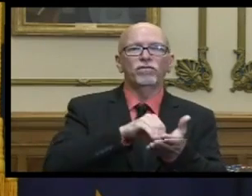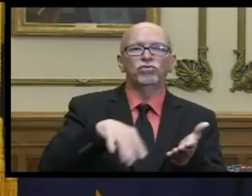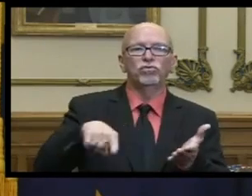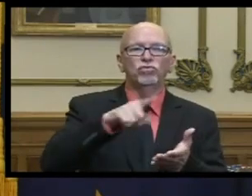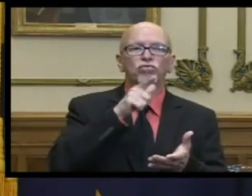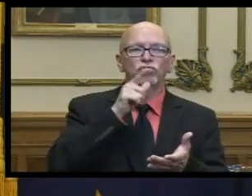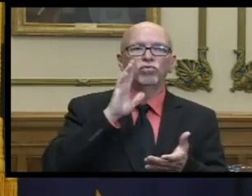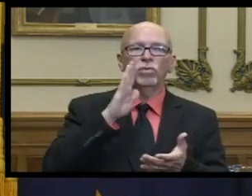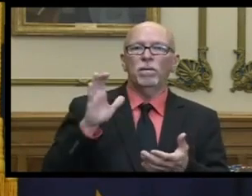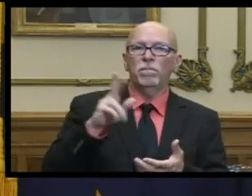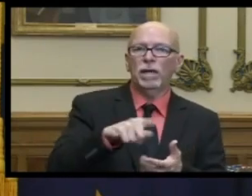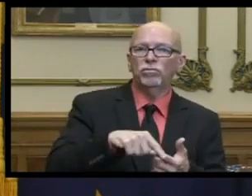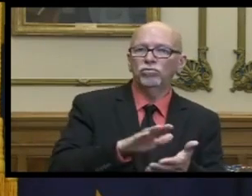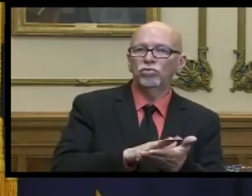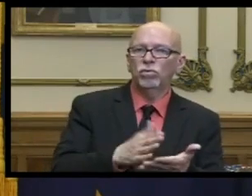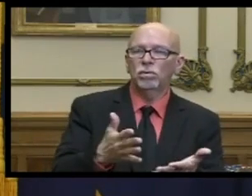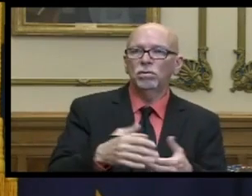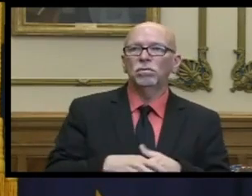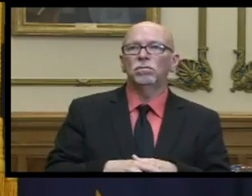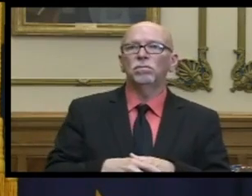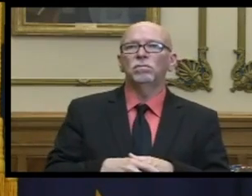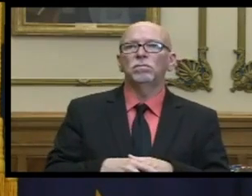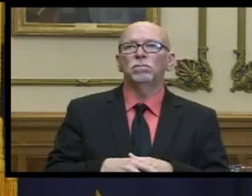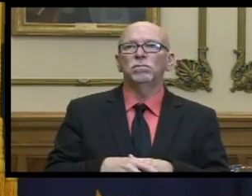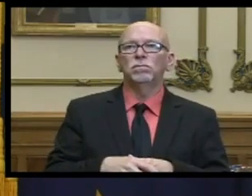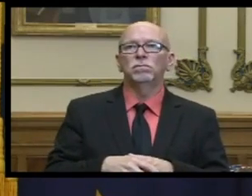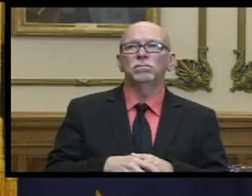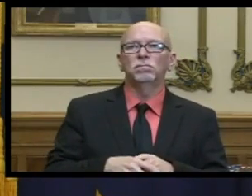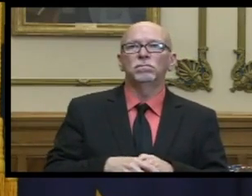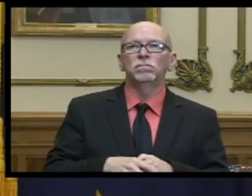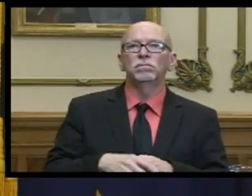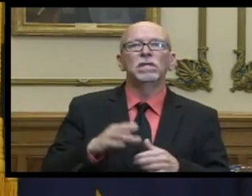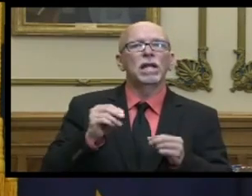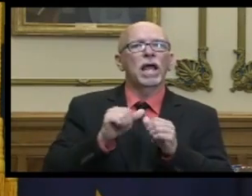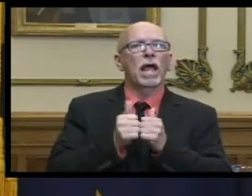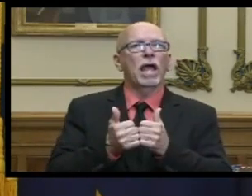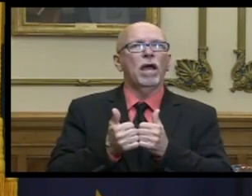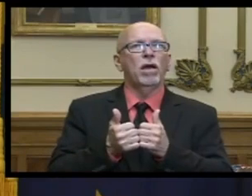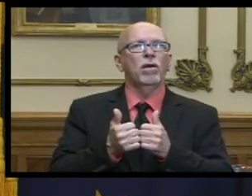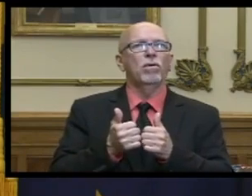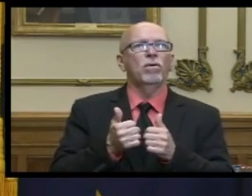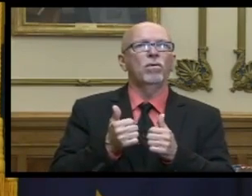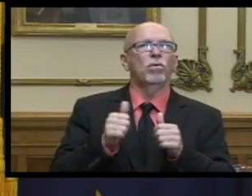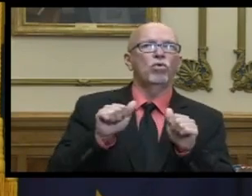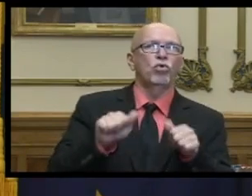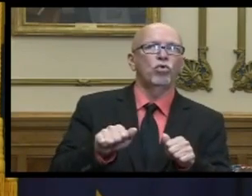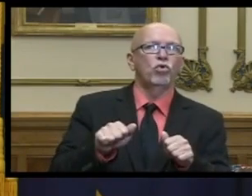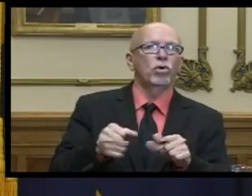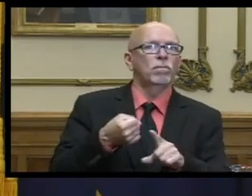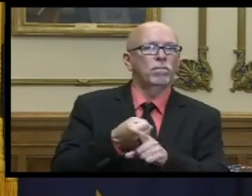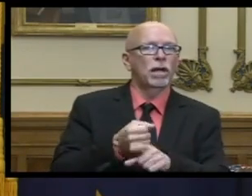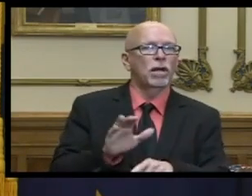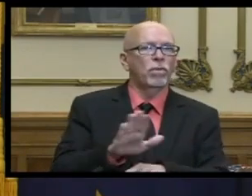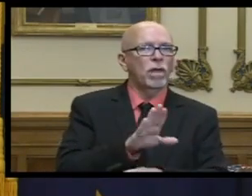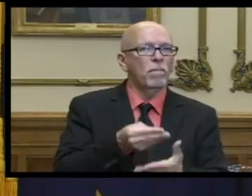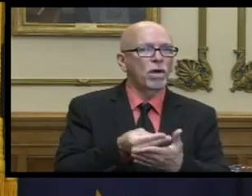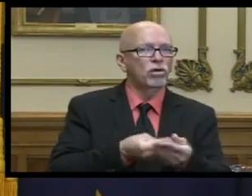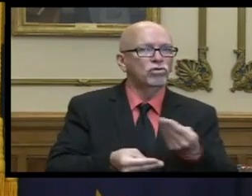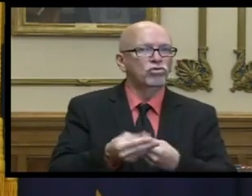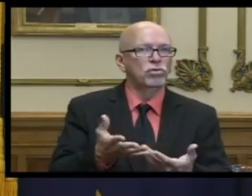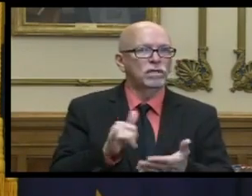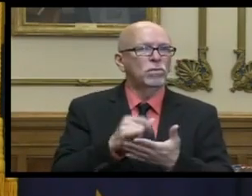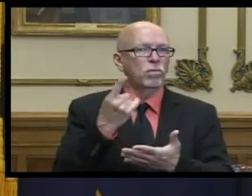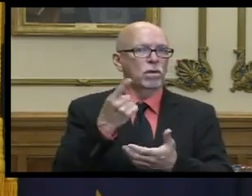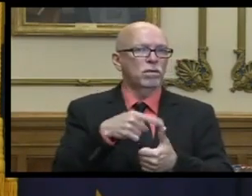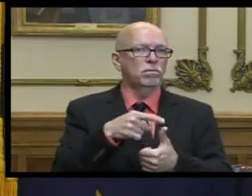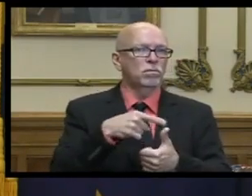will return the um um and how that then could affect their budget that's one reason we